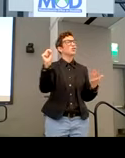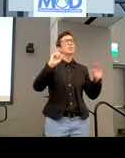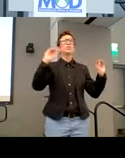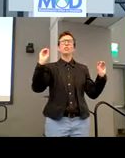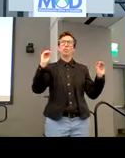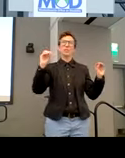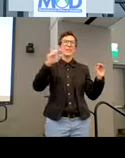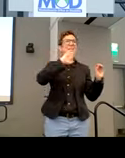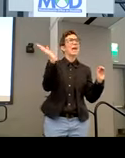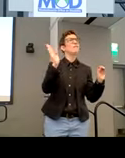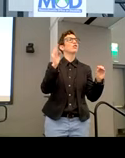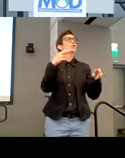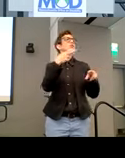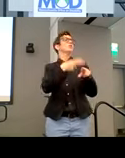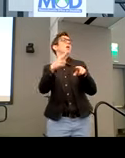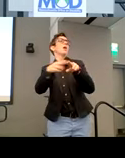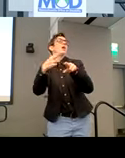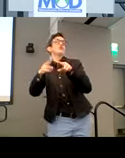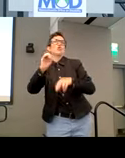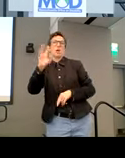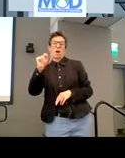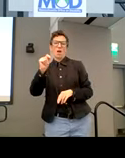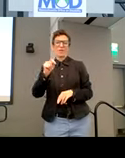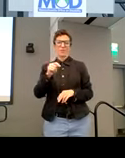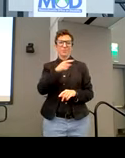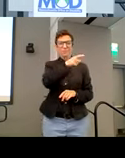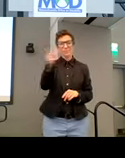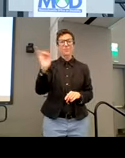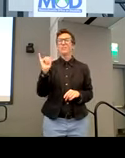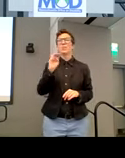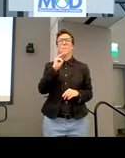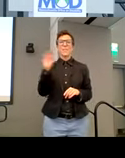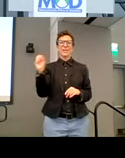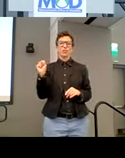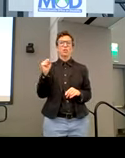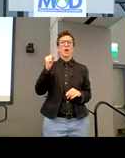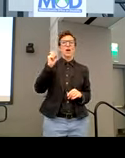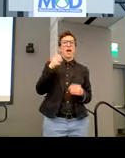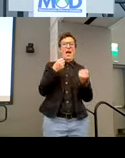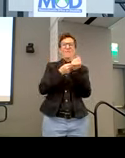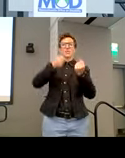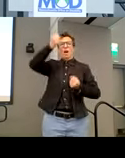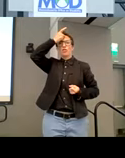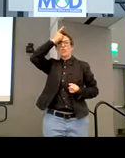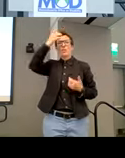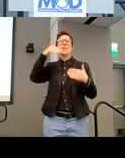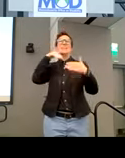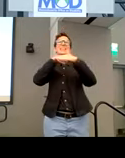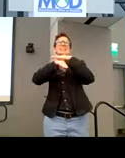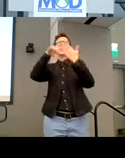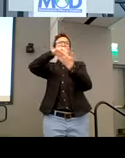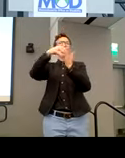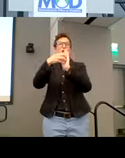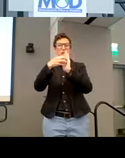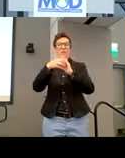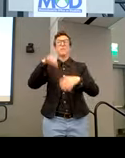Massachusetts advocacy understands the accessibility cookie. I'm just going to really quickly let you know the accessibility cookie is